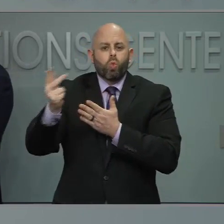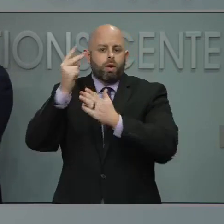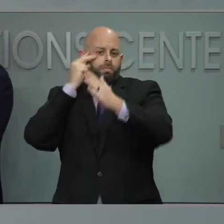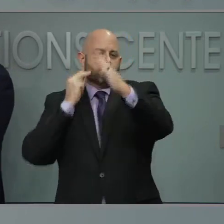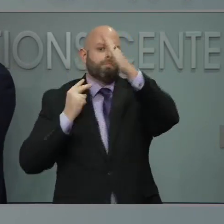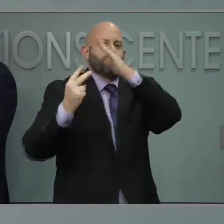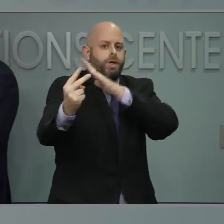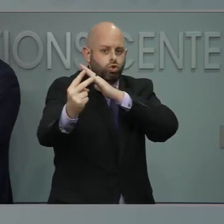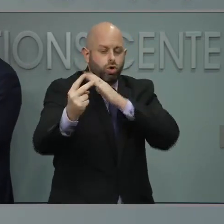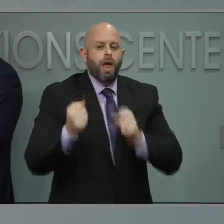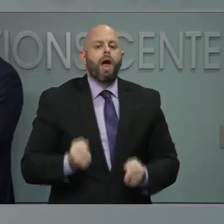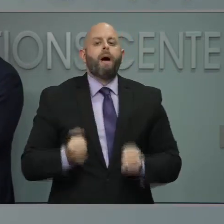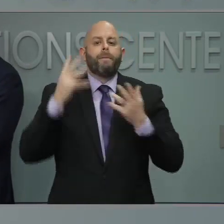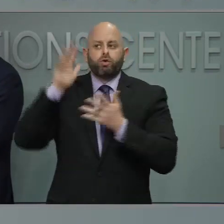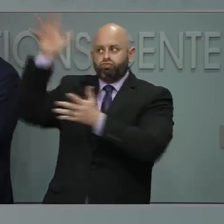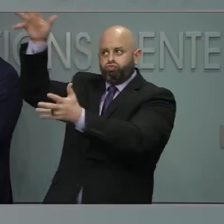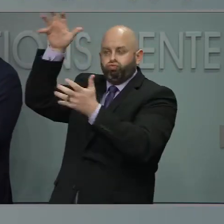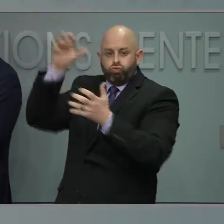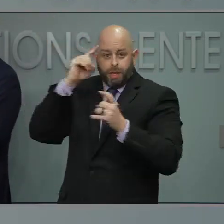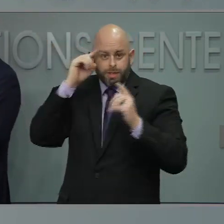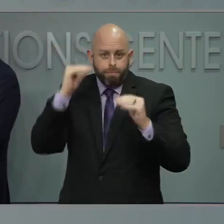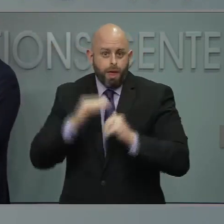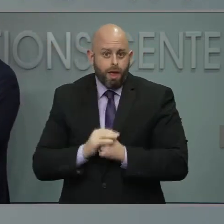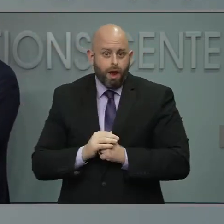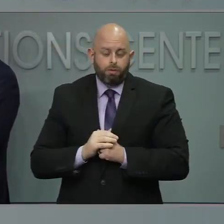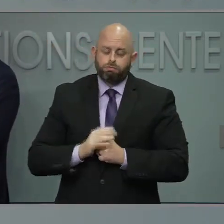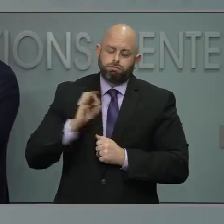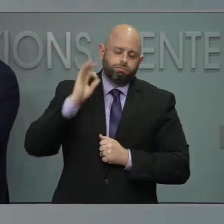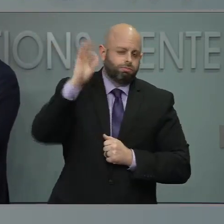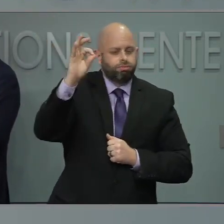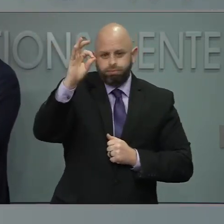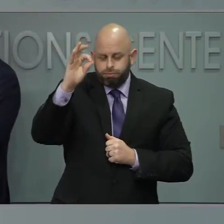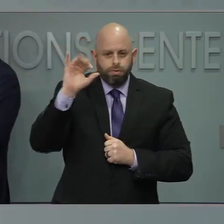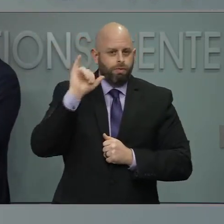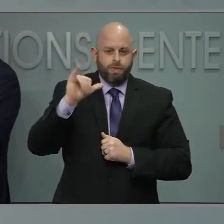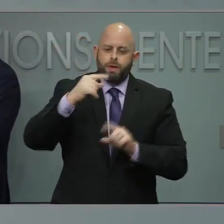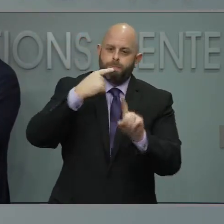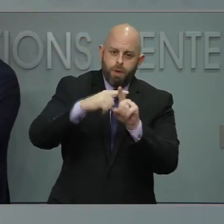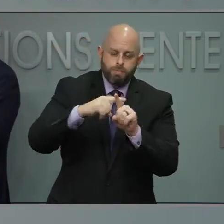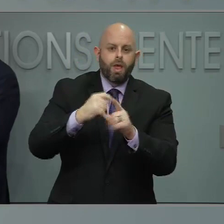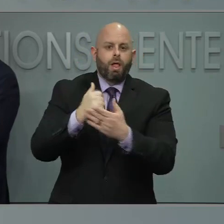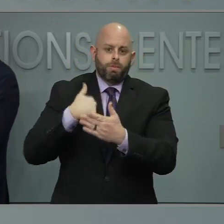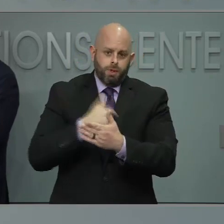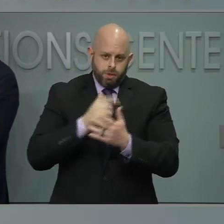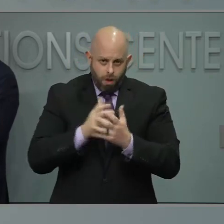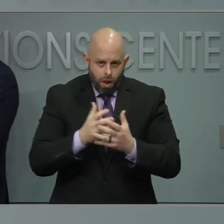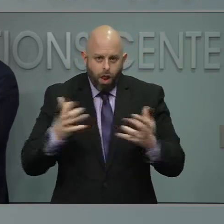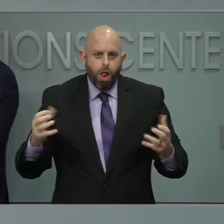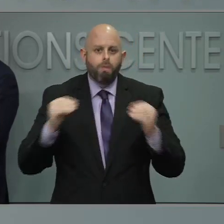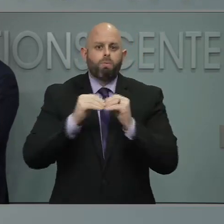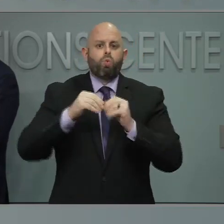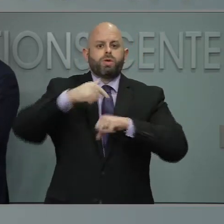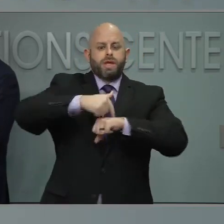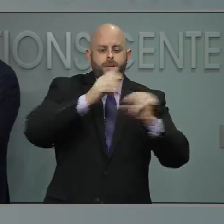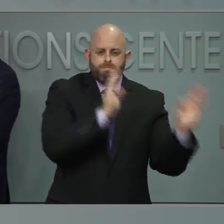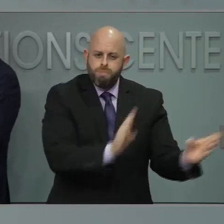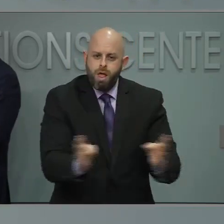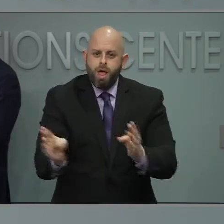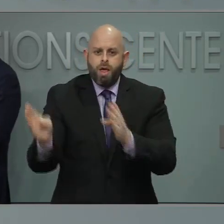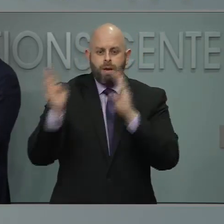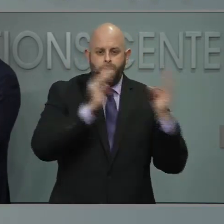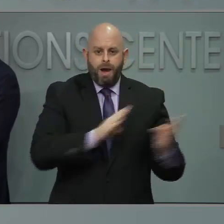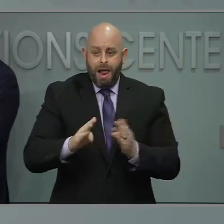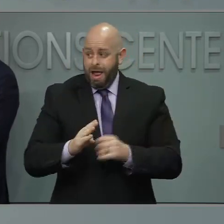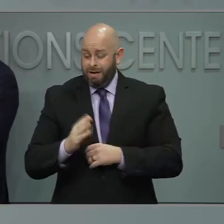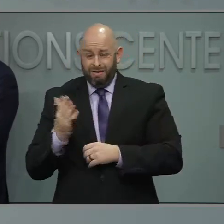what kind of supply that we can expect to get into our state. That gives us a lot more time to plan. You know, for a while